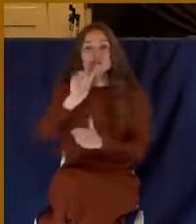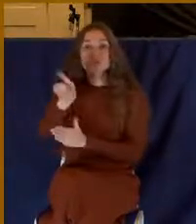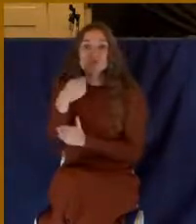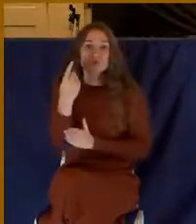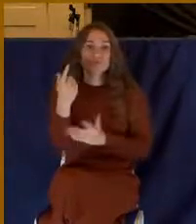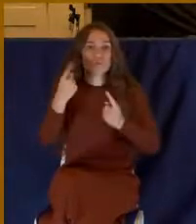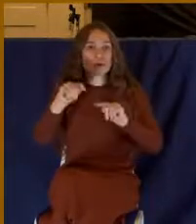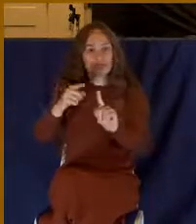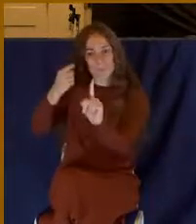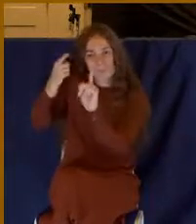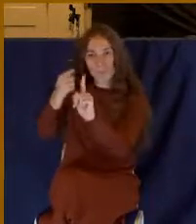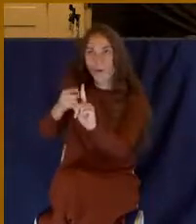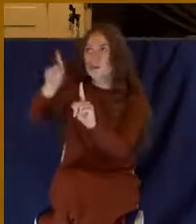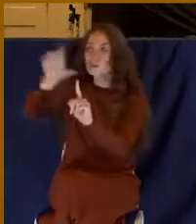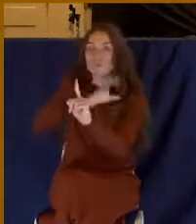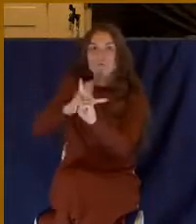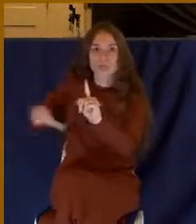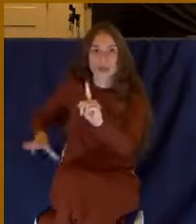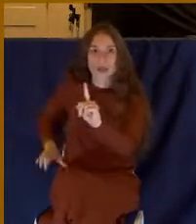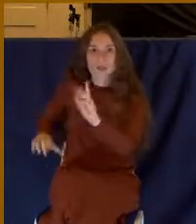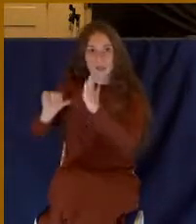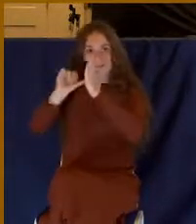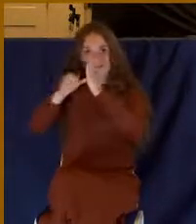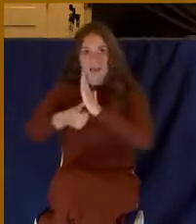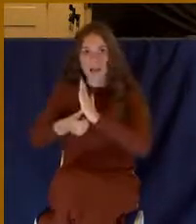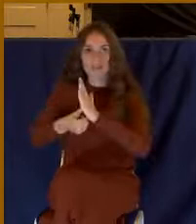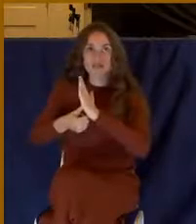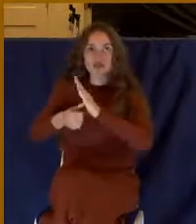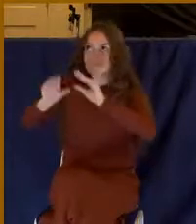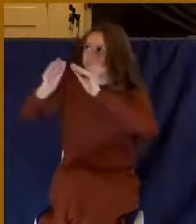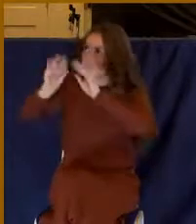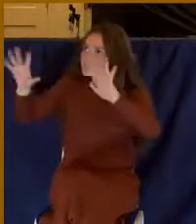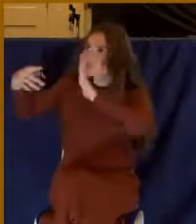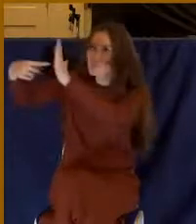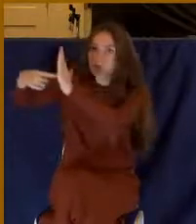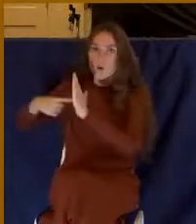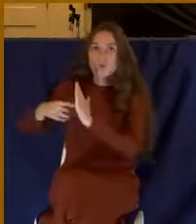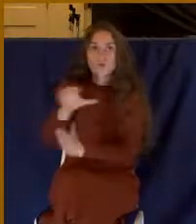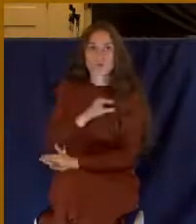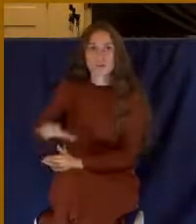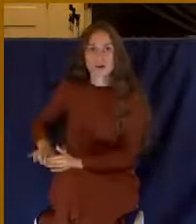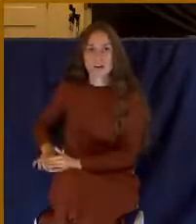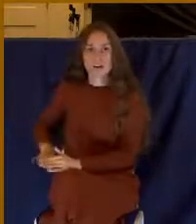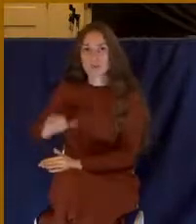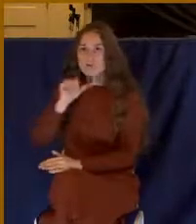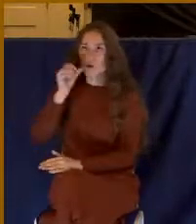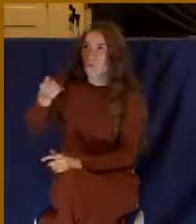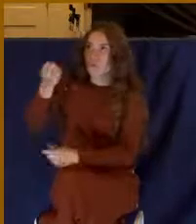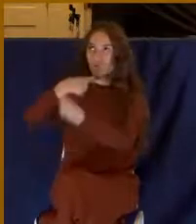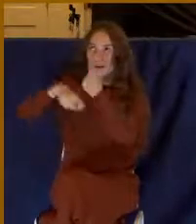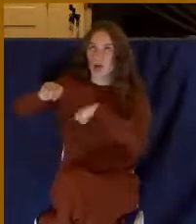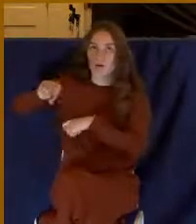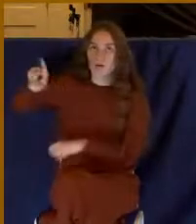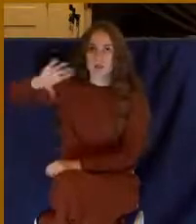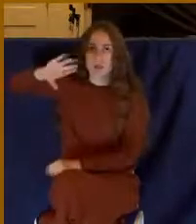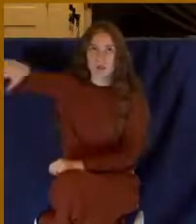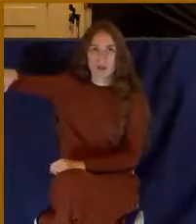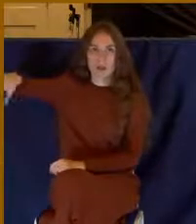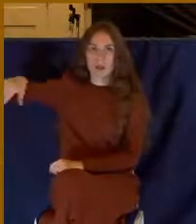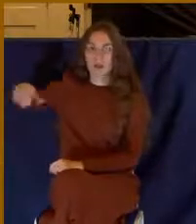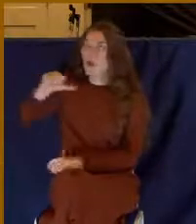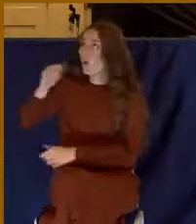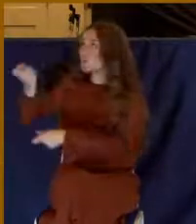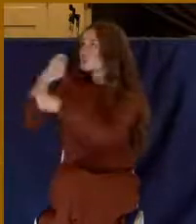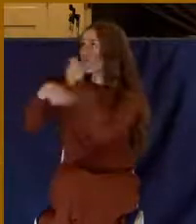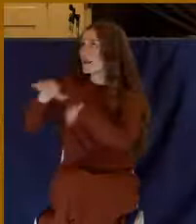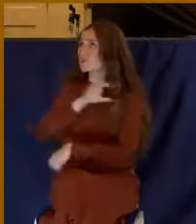Christ. So don't trade the substance for the shadow. Don't go living back in the shadow lands. Come out of